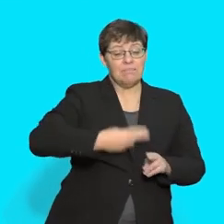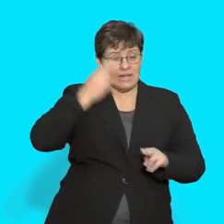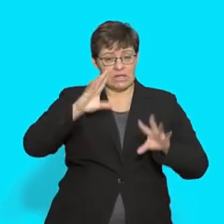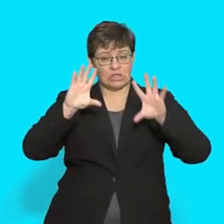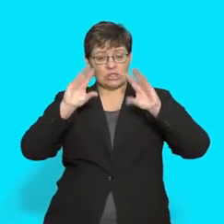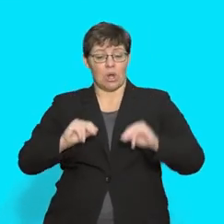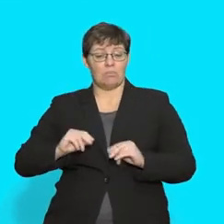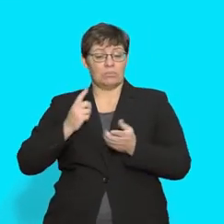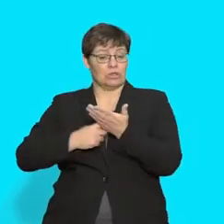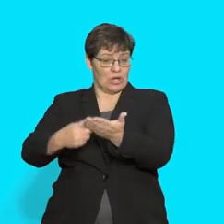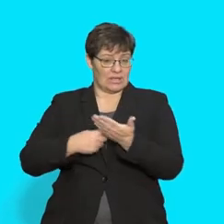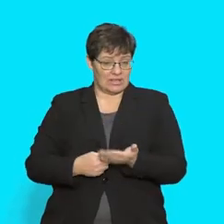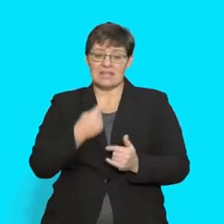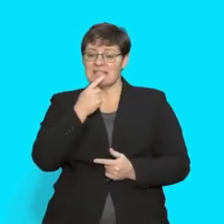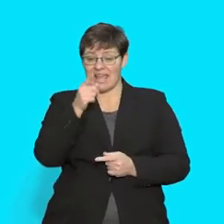Say that now.